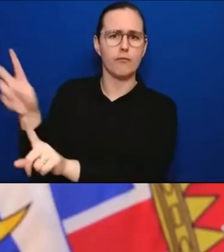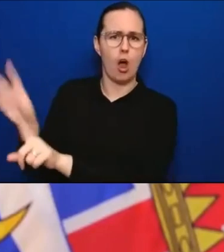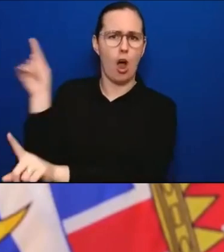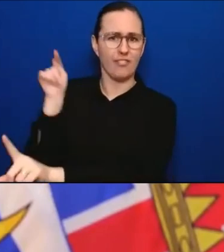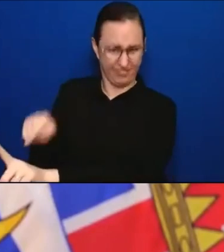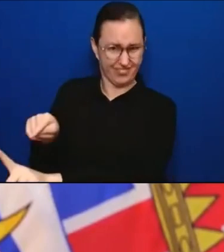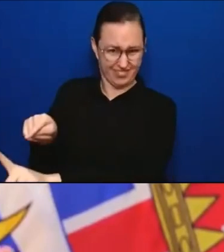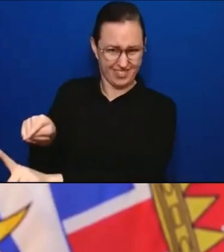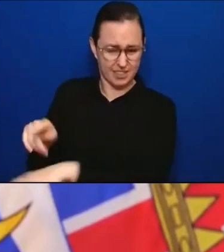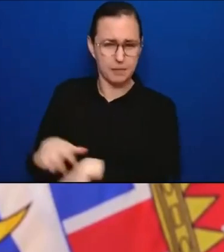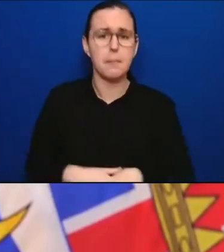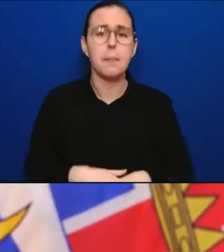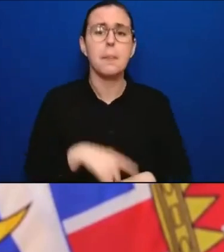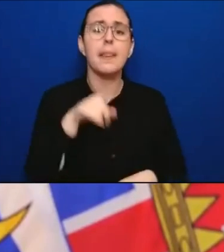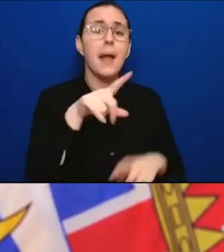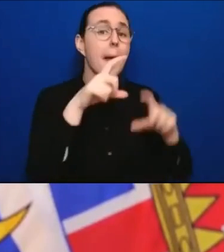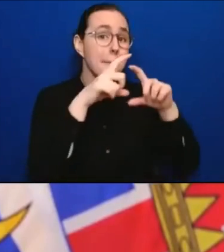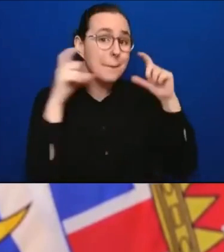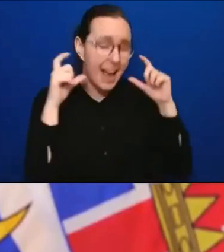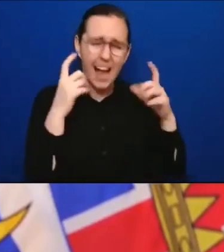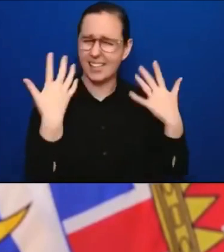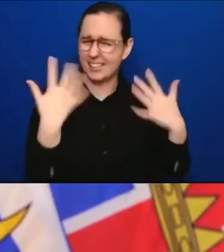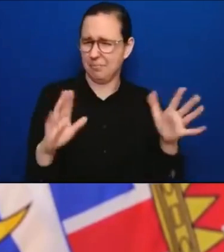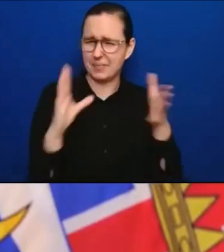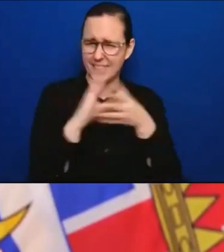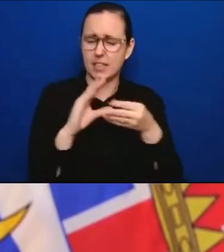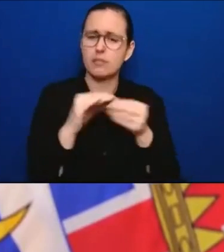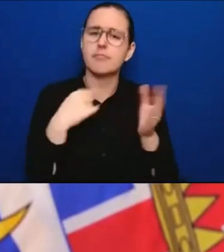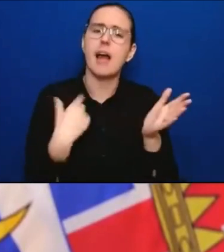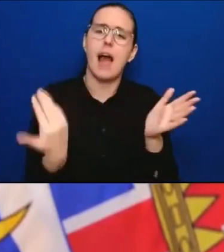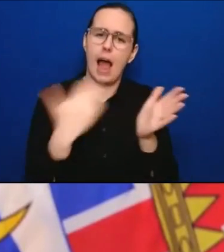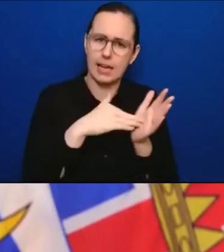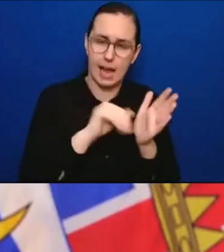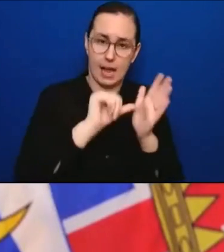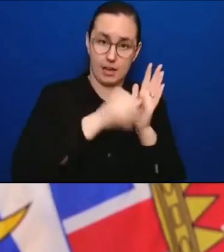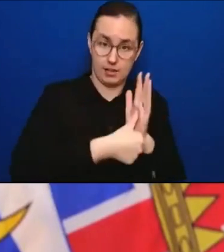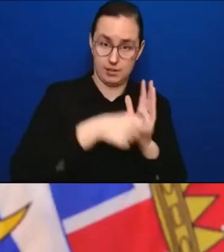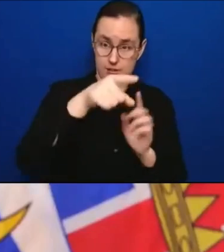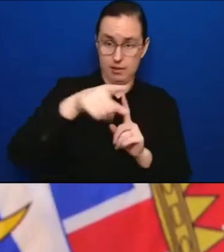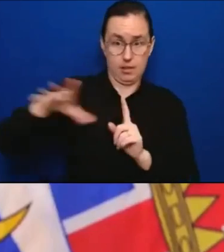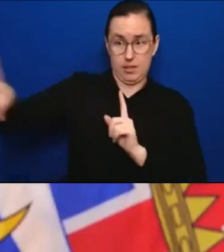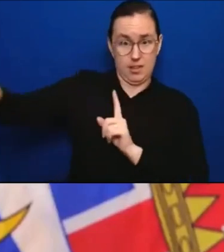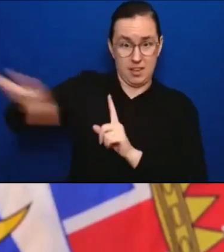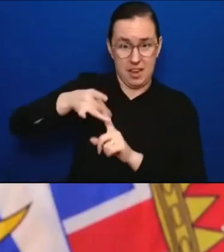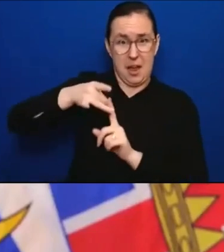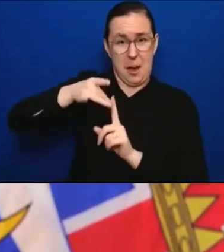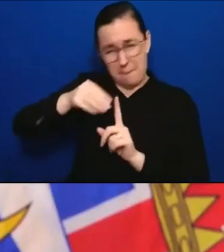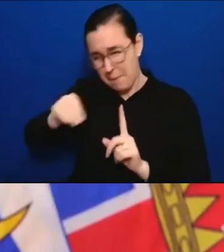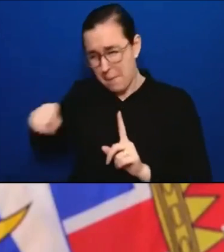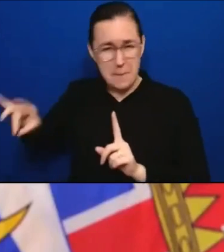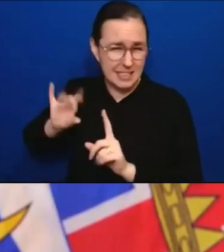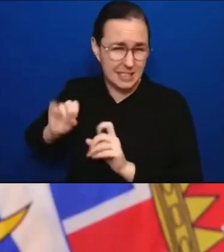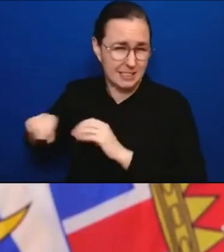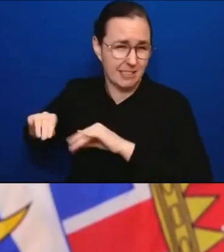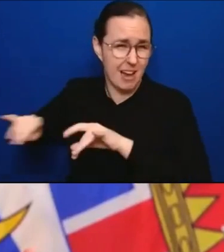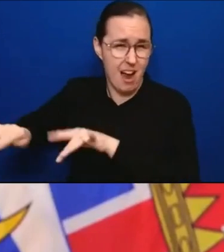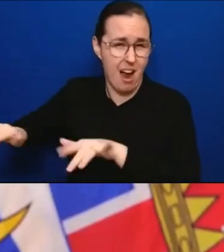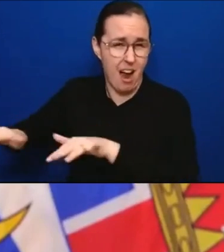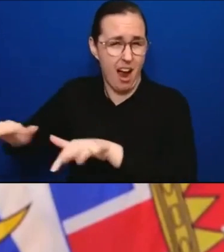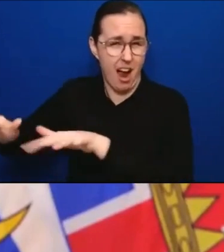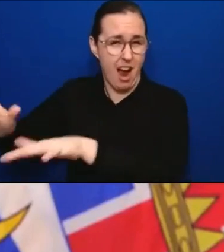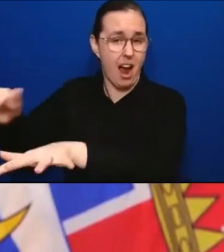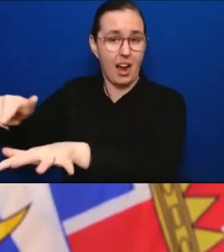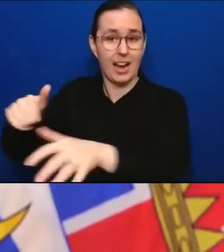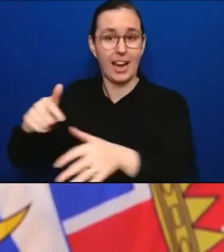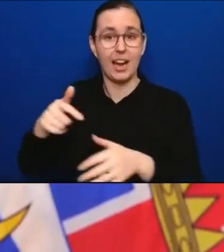few times, you know, when you have higher rates of transmission in the community, and there's still really high rate now. All the different layers become more important.